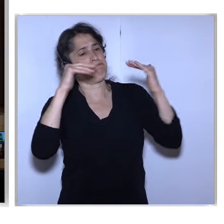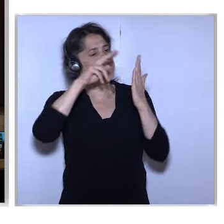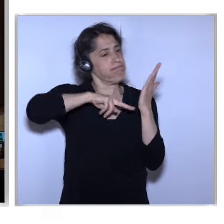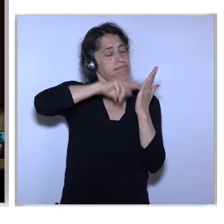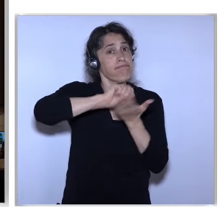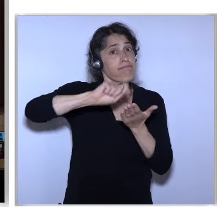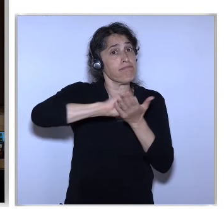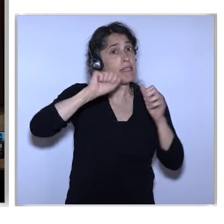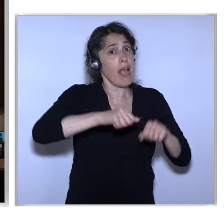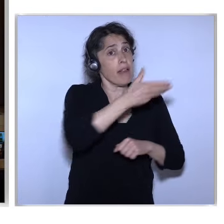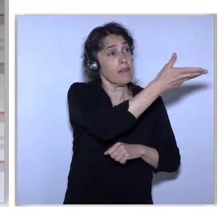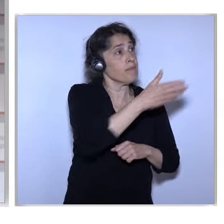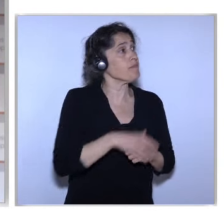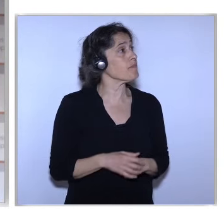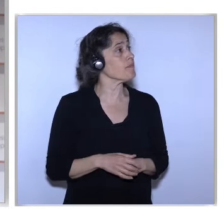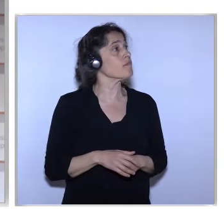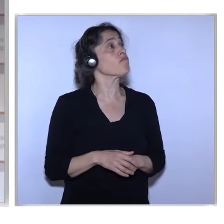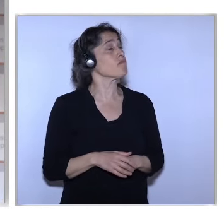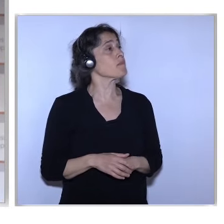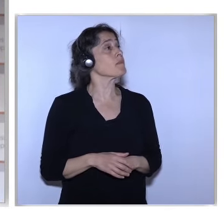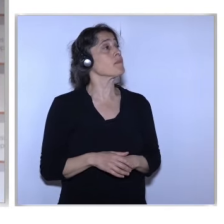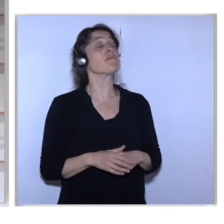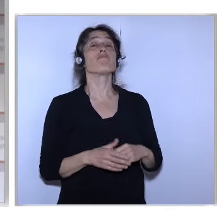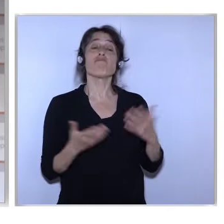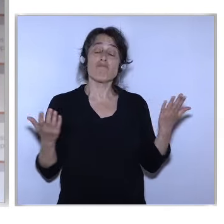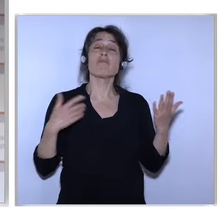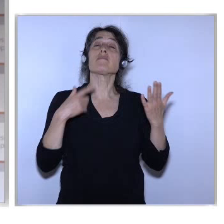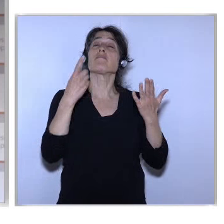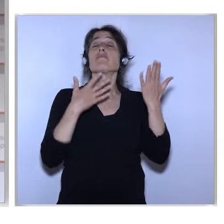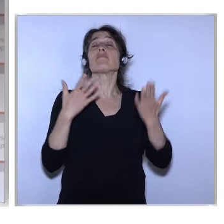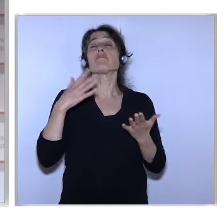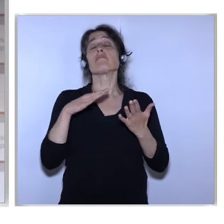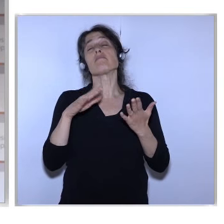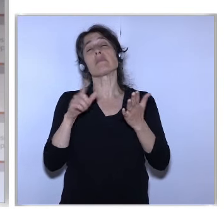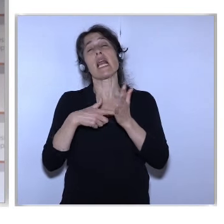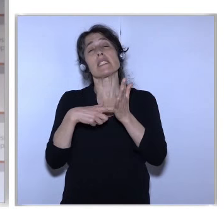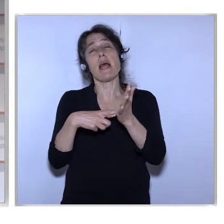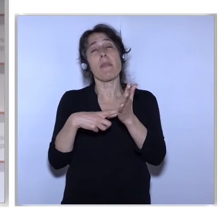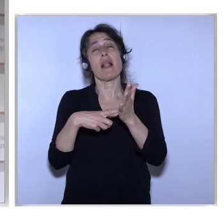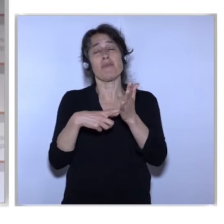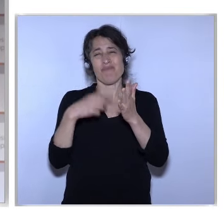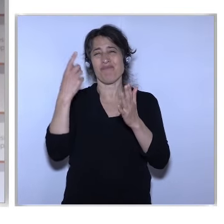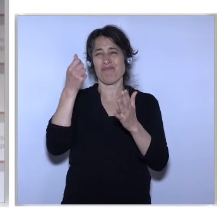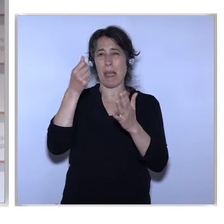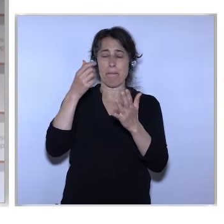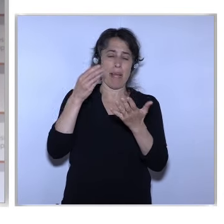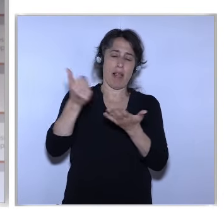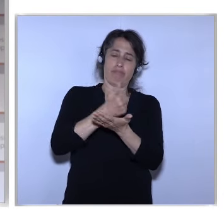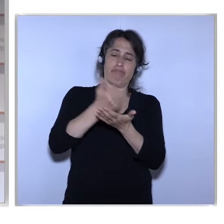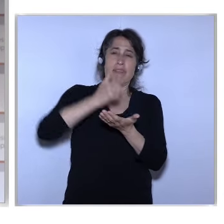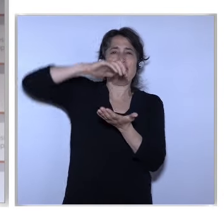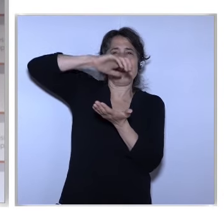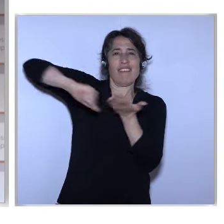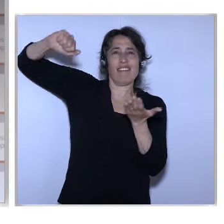Individuals Do Well Perhaps I Can Use One Example Of The Tax Authorities That We Are Working With In The